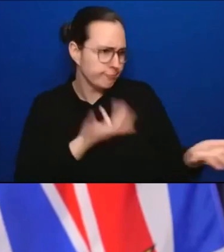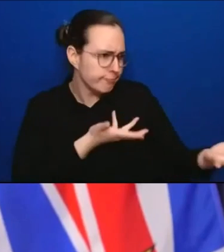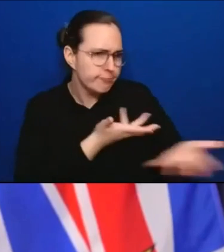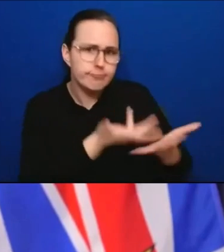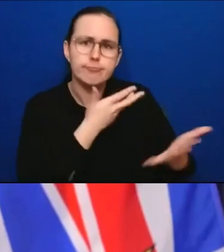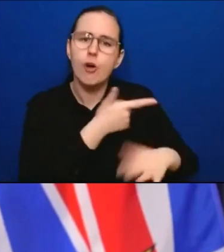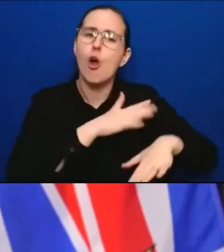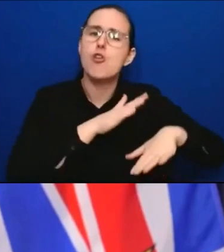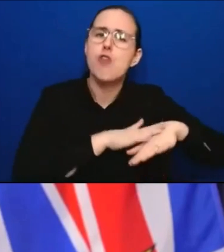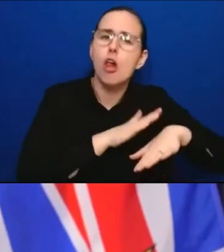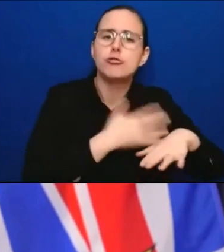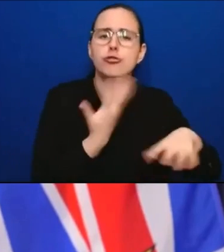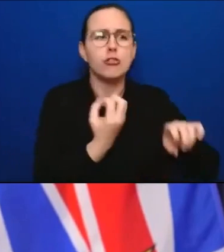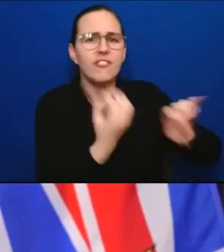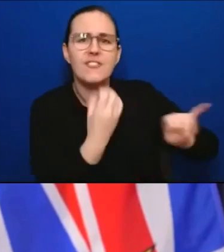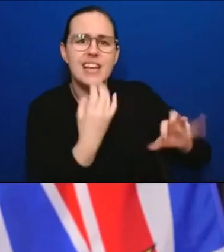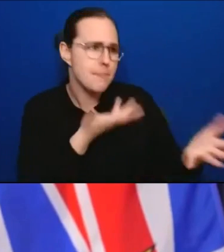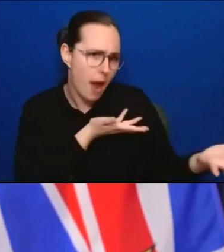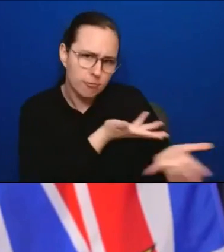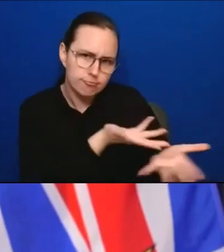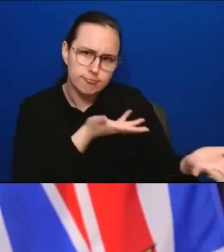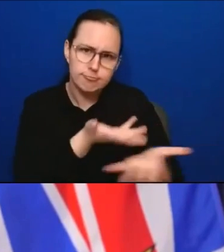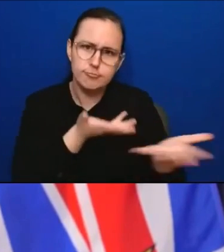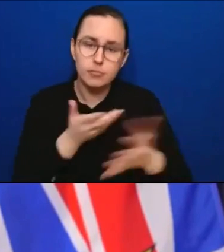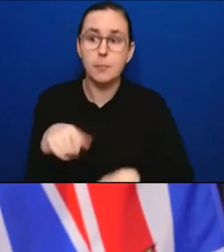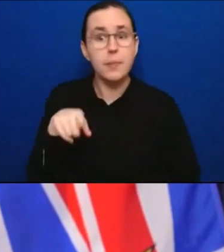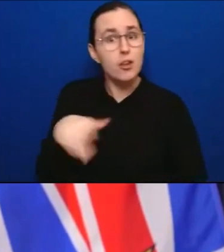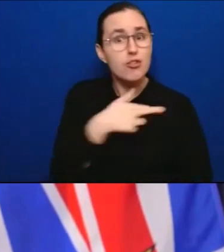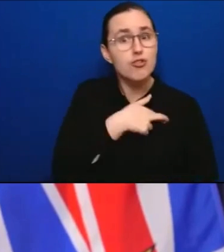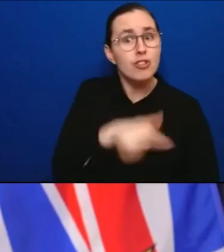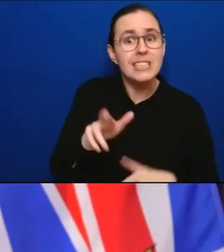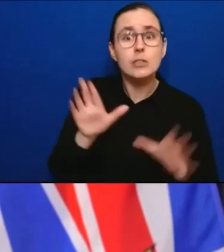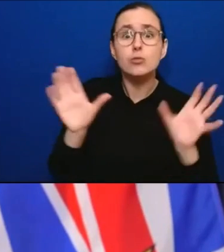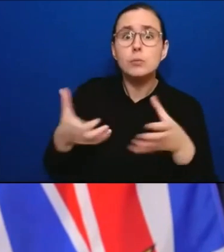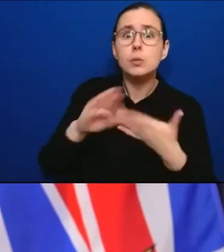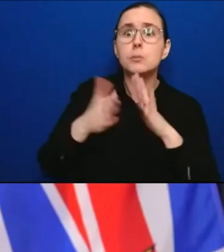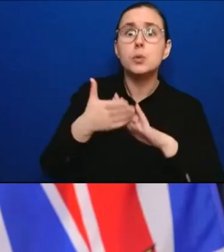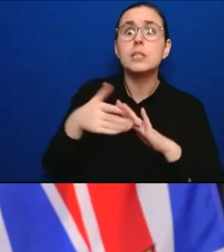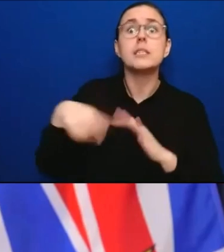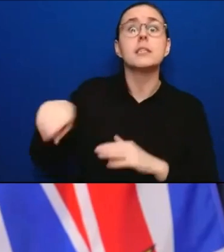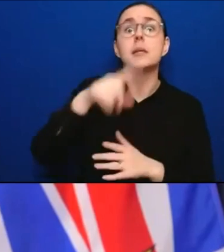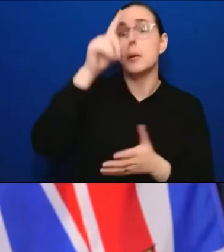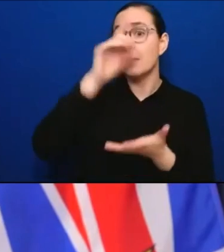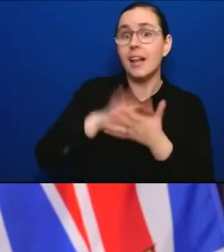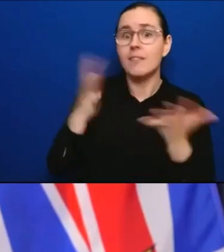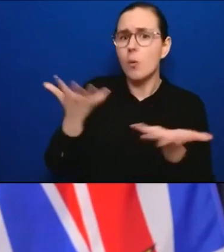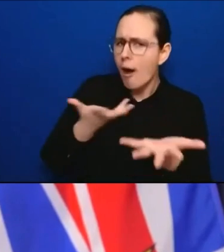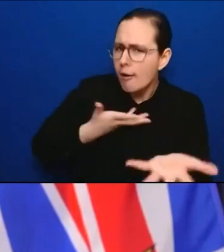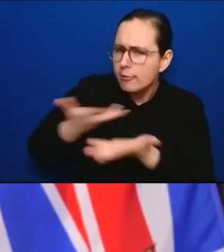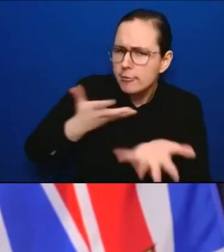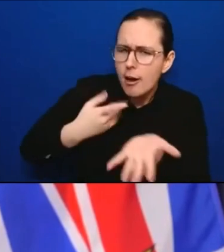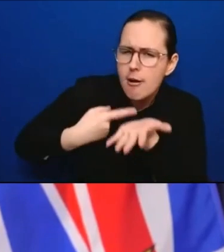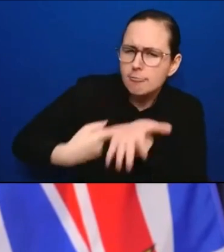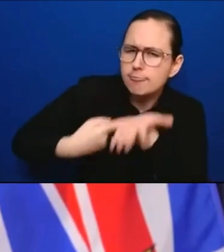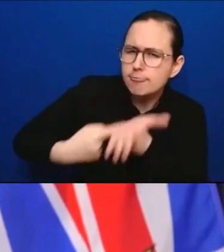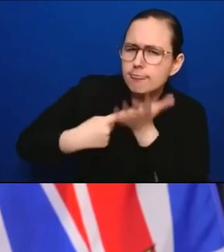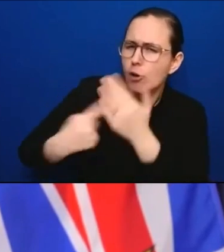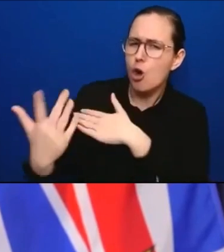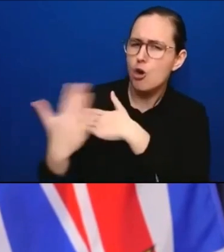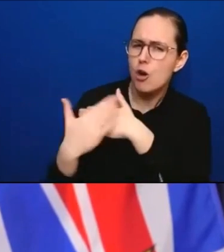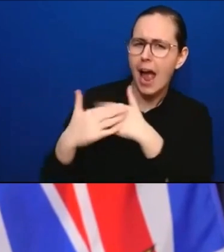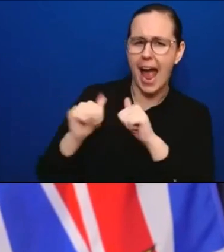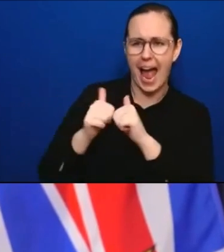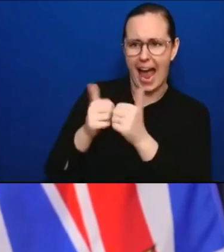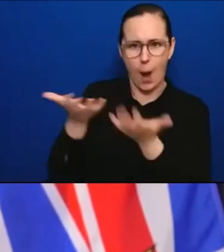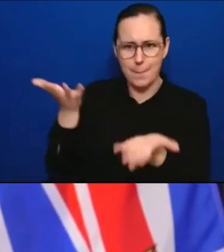past two years to ensure that we're trying to get the balance right so people can continue to do the things that are important to them. We've been managing